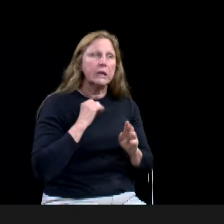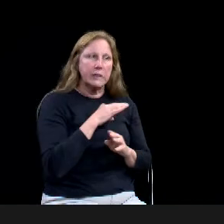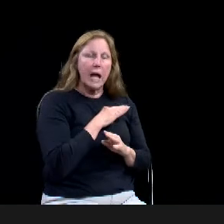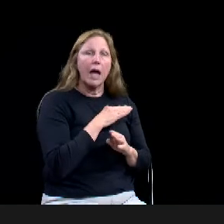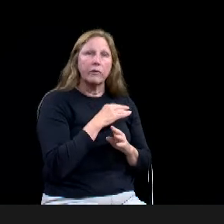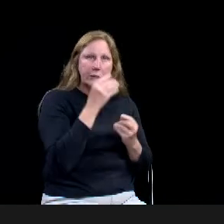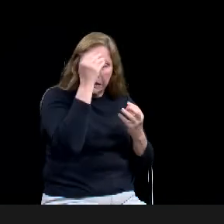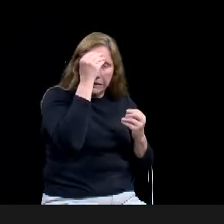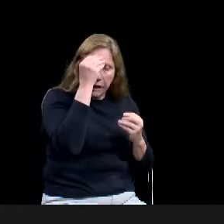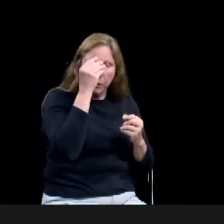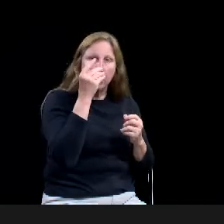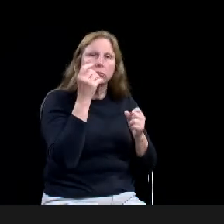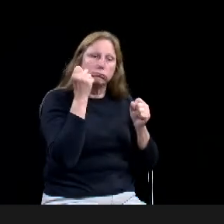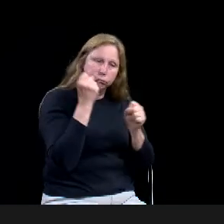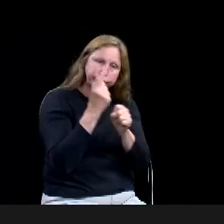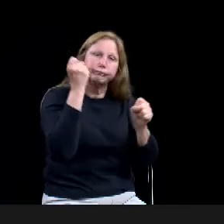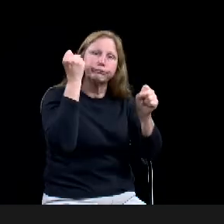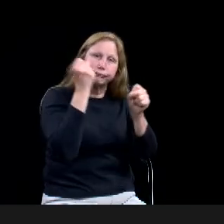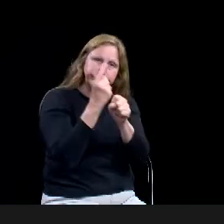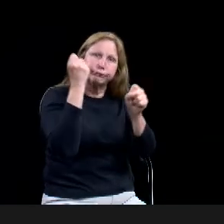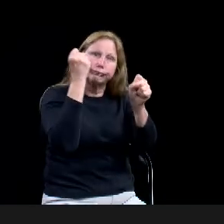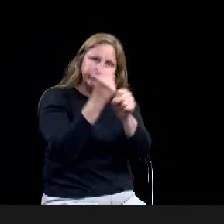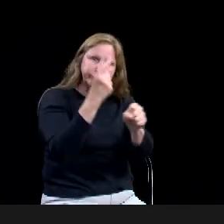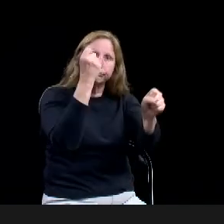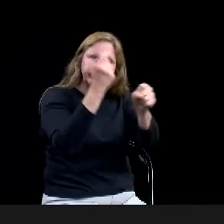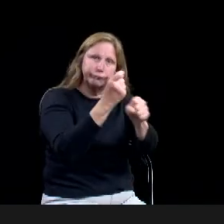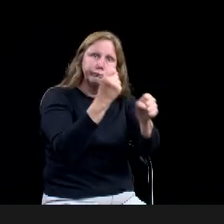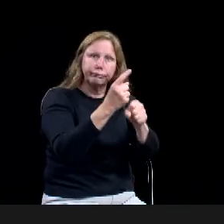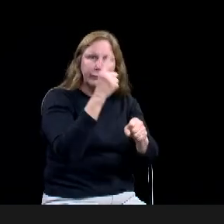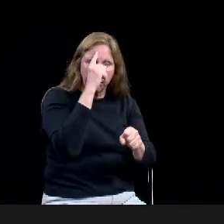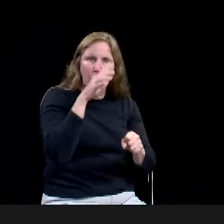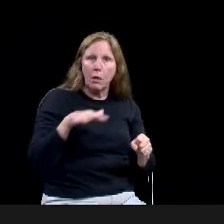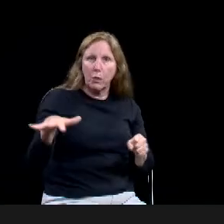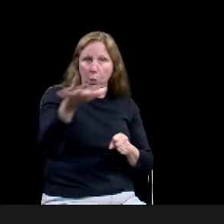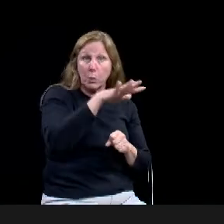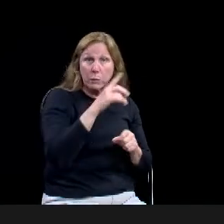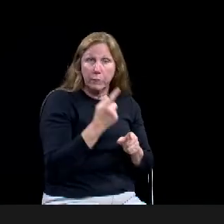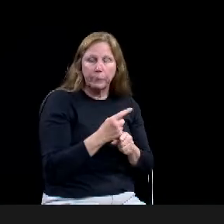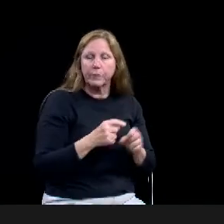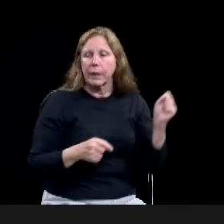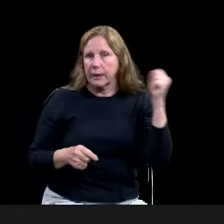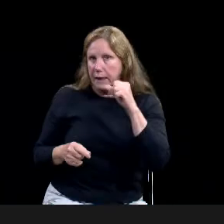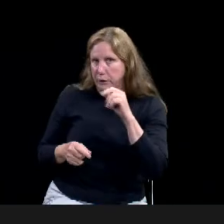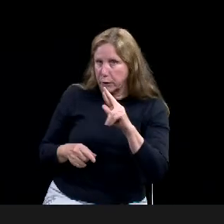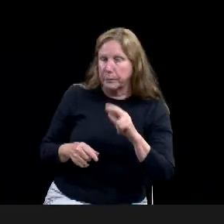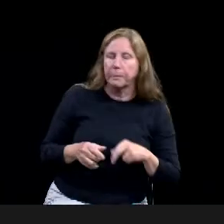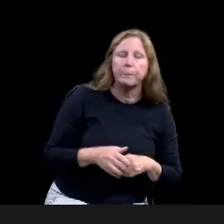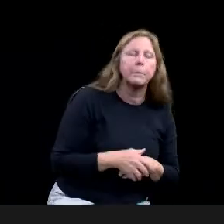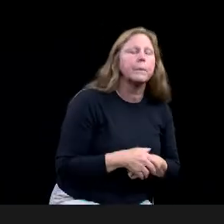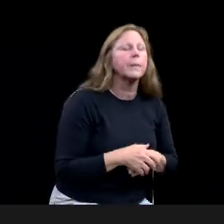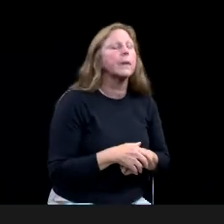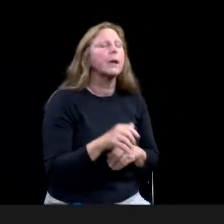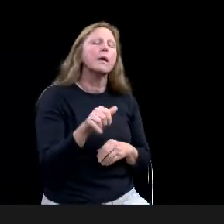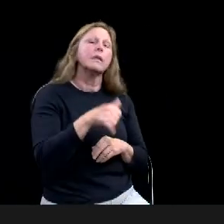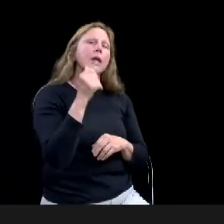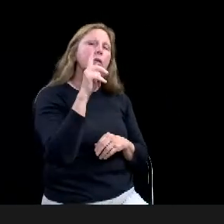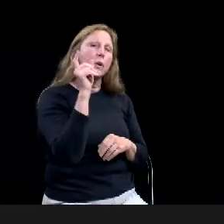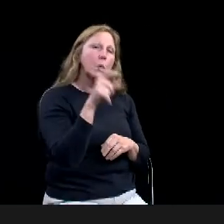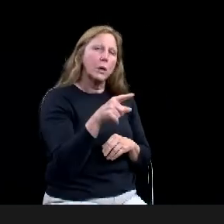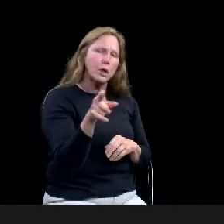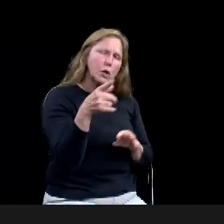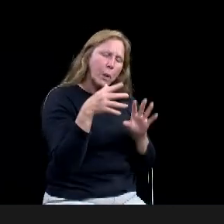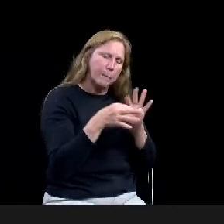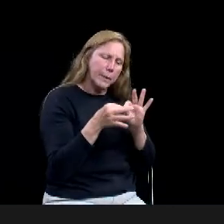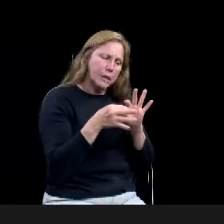The other question I had, I know you may have mentioned in some of the other cities that, um, use this grant program for neighborhood associations